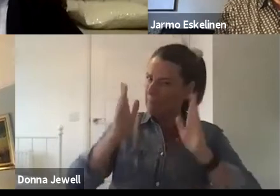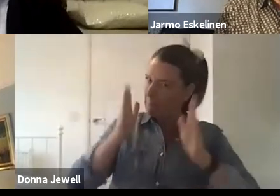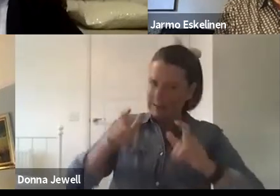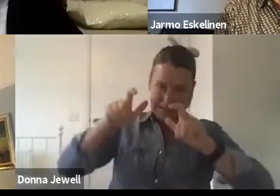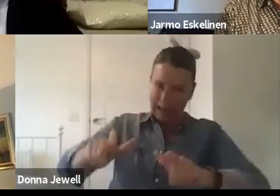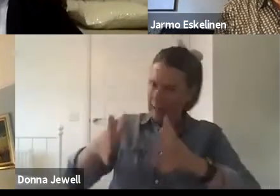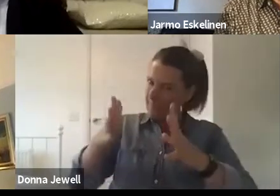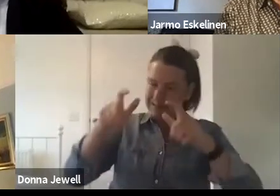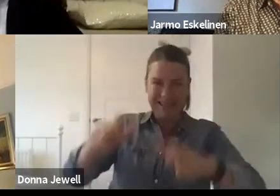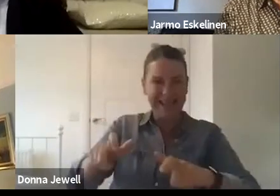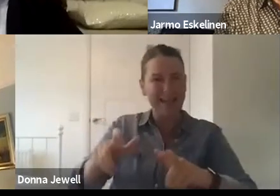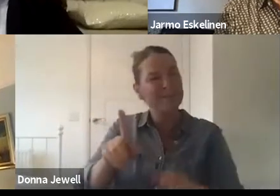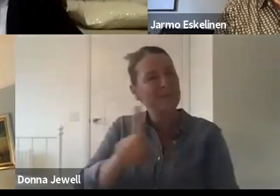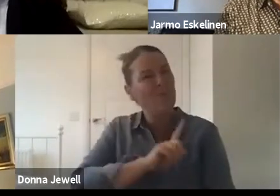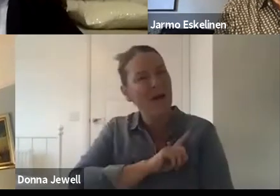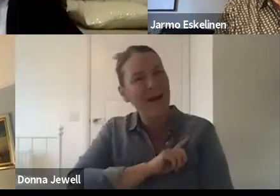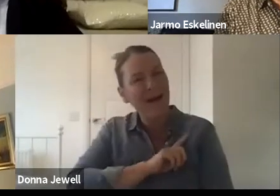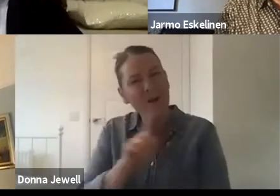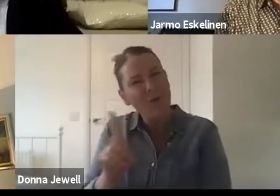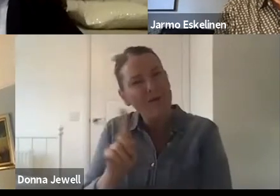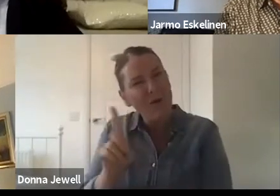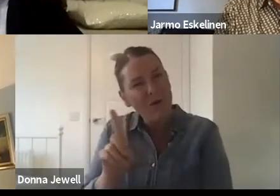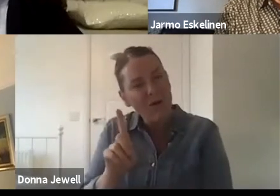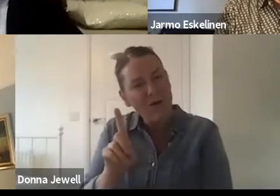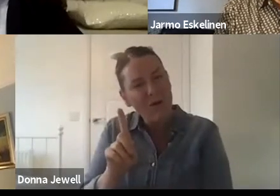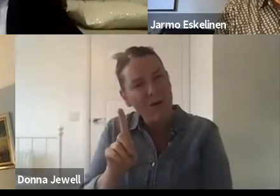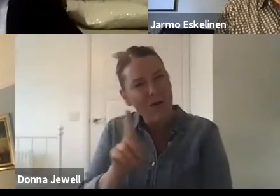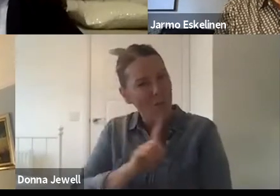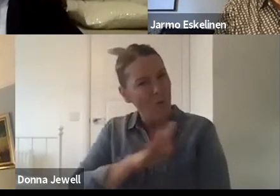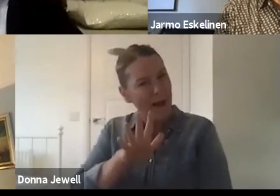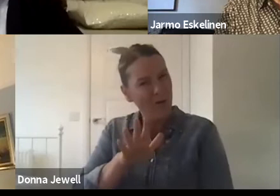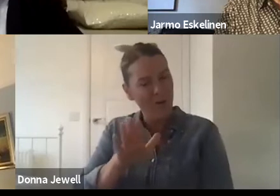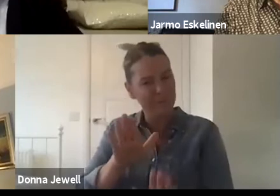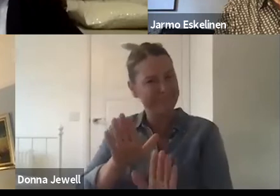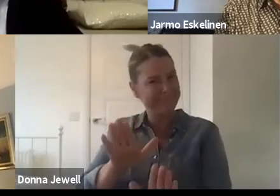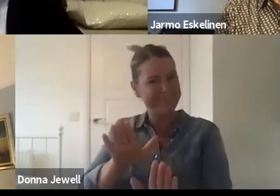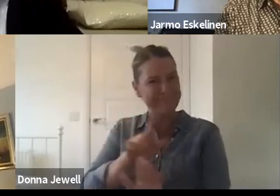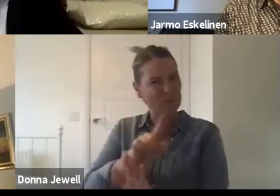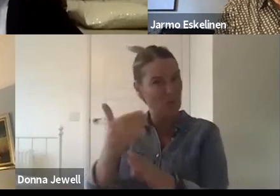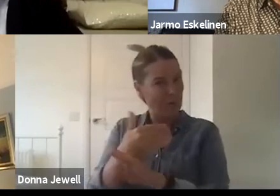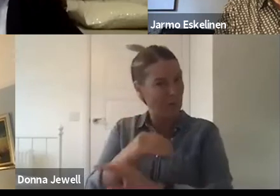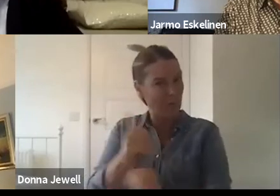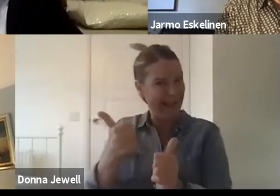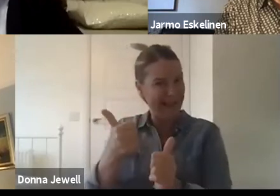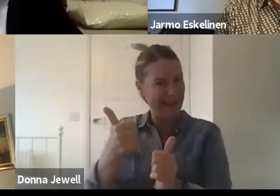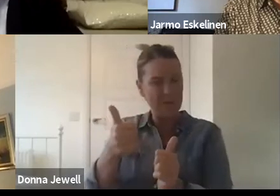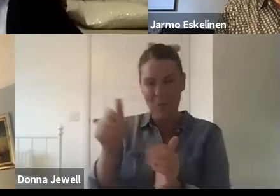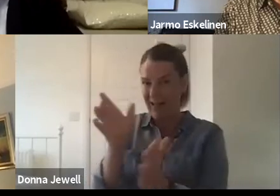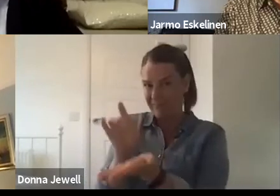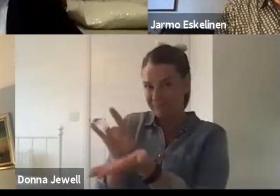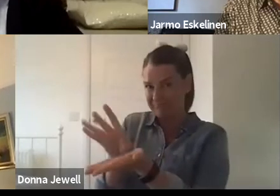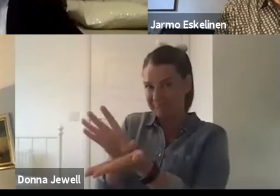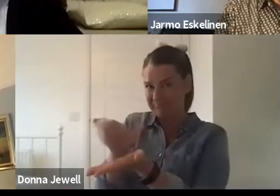you know, there's so much creativity and ingenuity, we're often able to do that, but it's not always the right decision. So yeah,